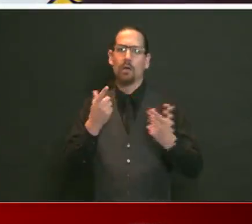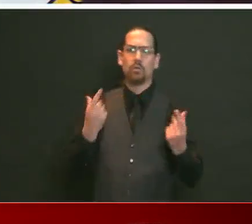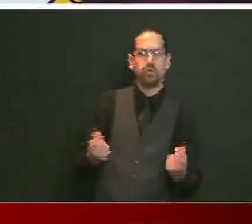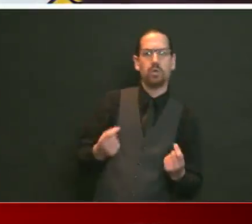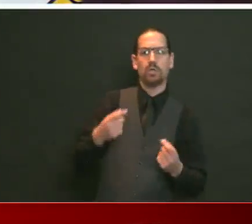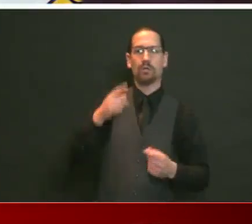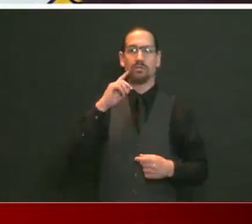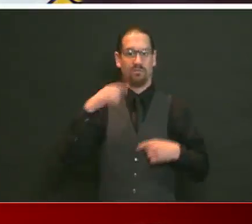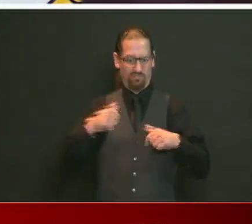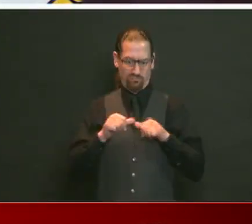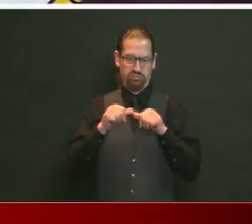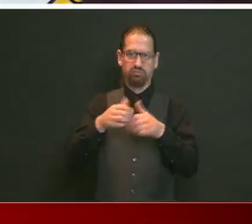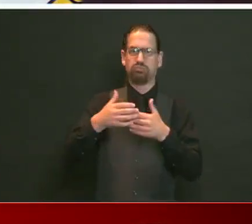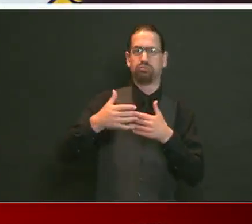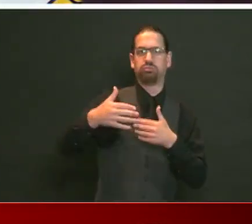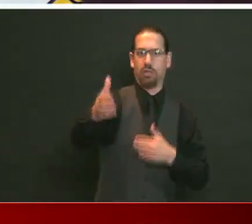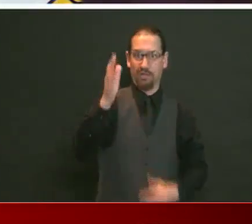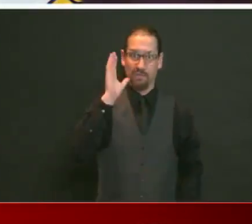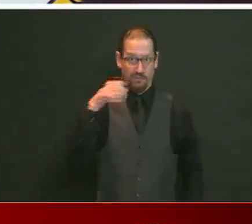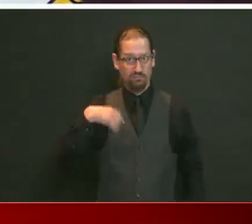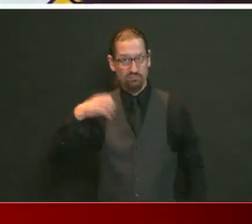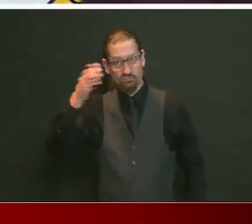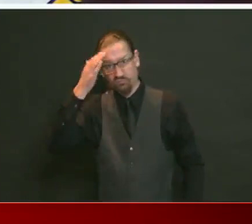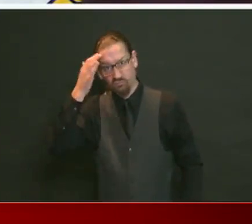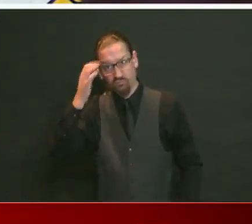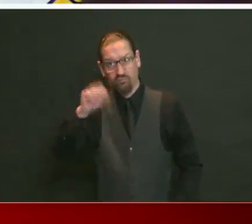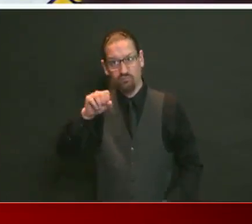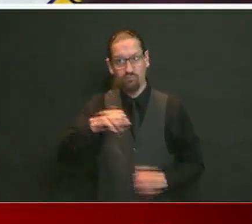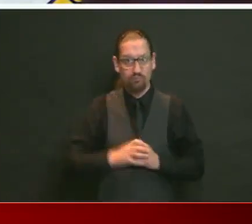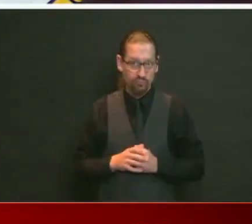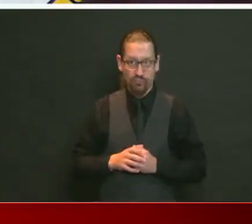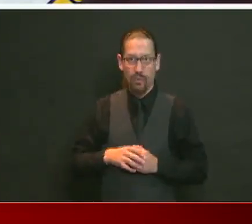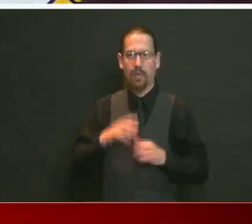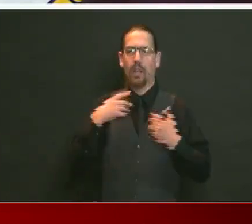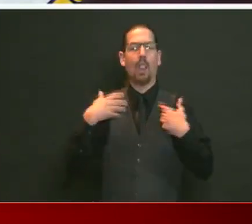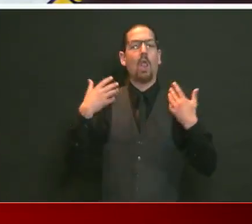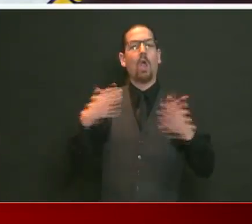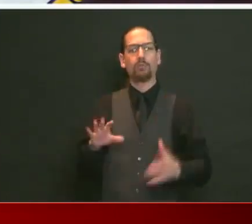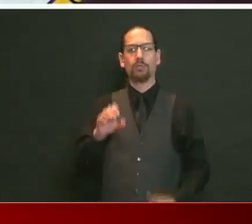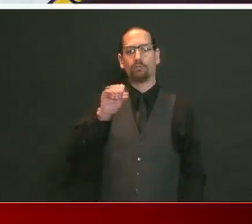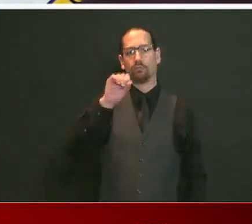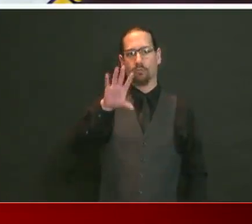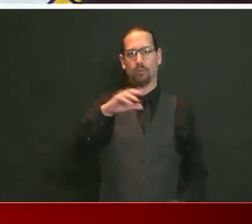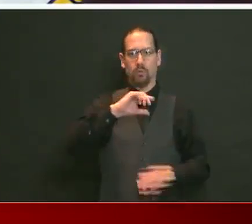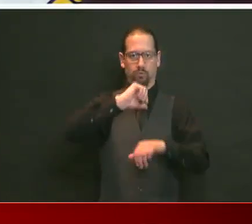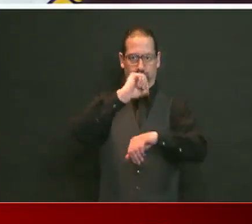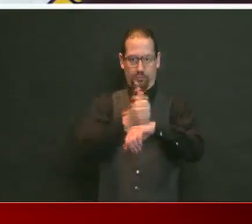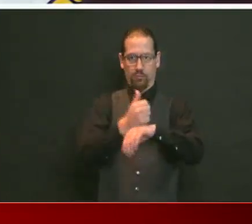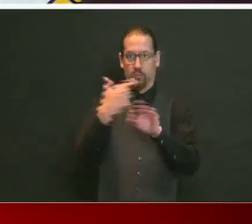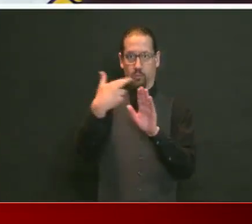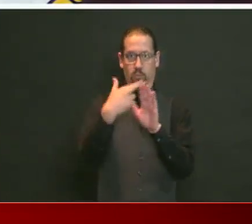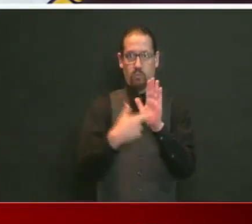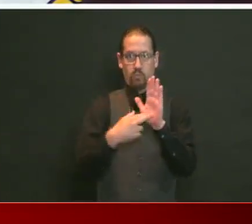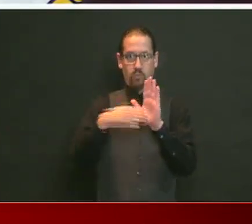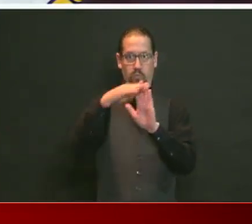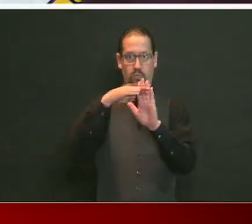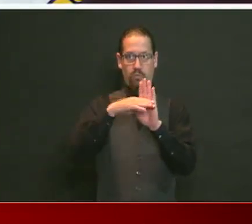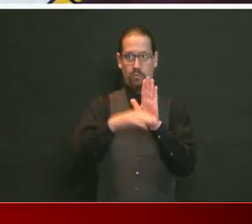Like, as I said from the beginning, we have rules to keep you alive